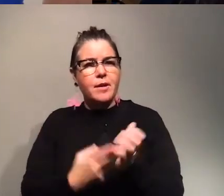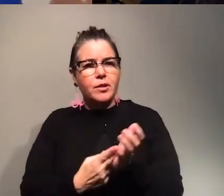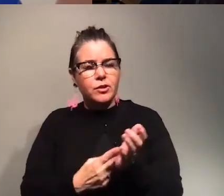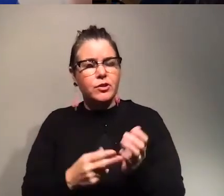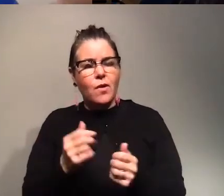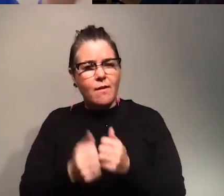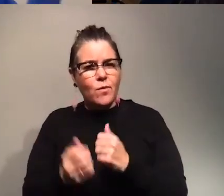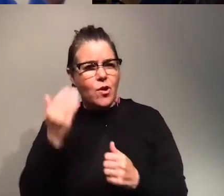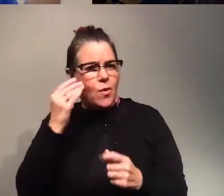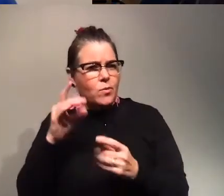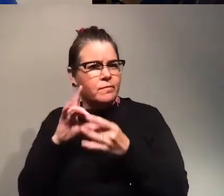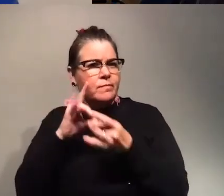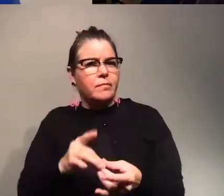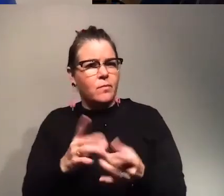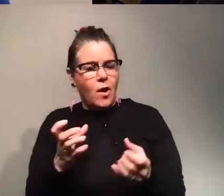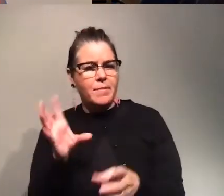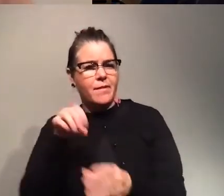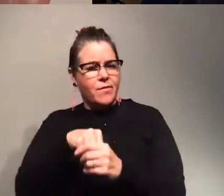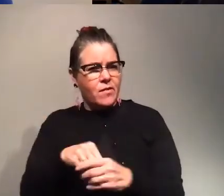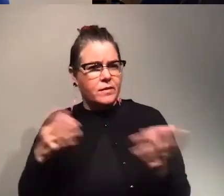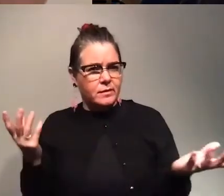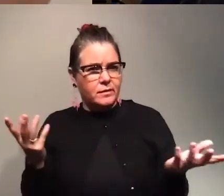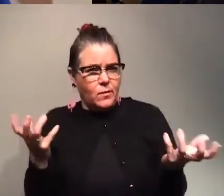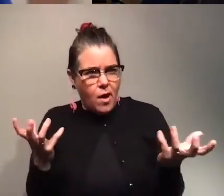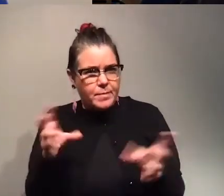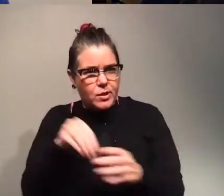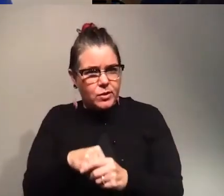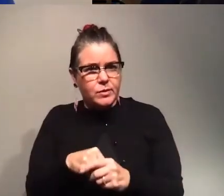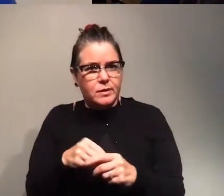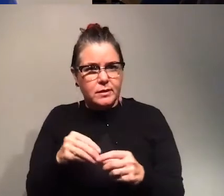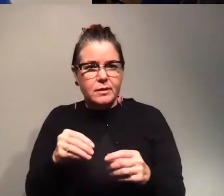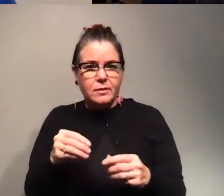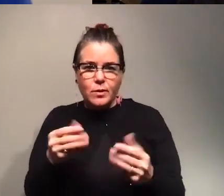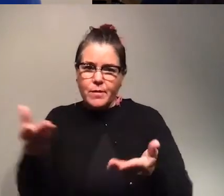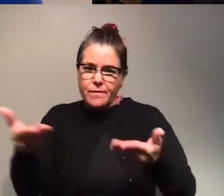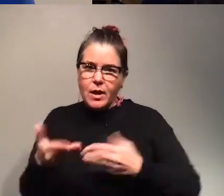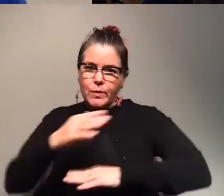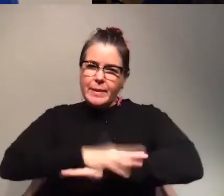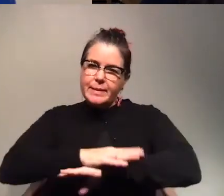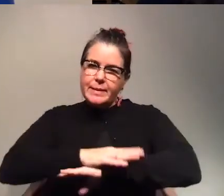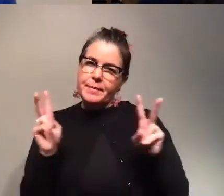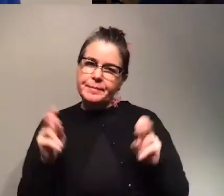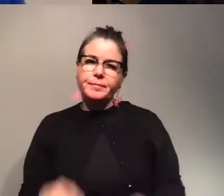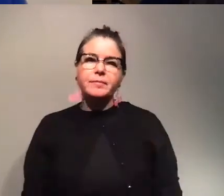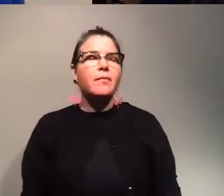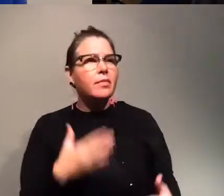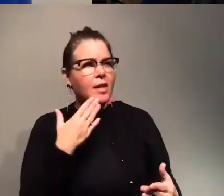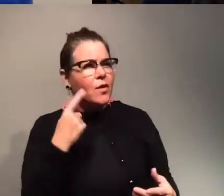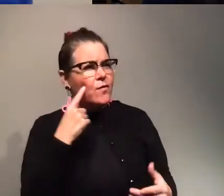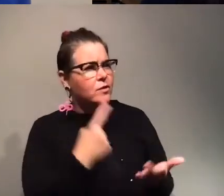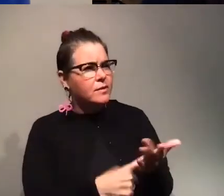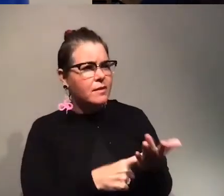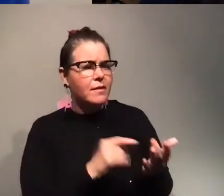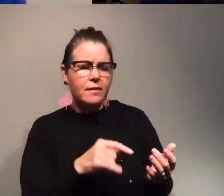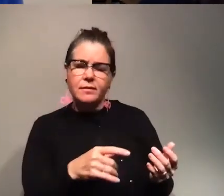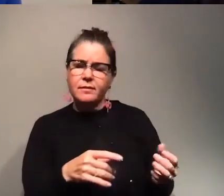so yeah we just want to be part of it we want to be included we want to be in the table thank you so much for talking about that that's really i'm